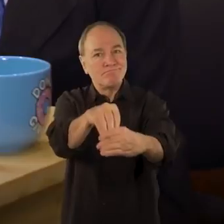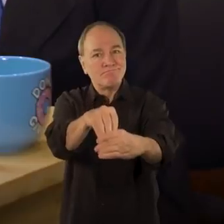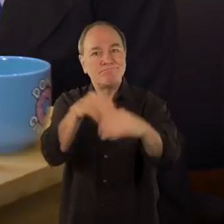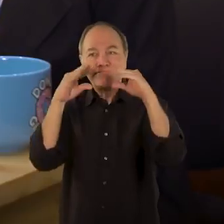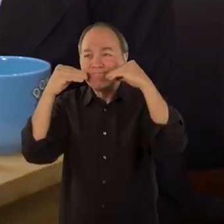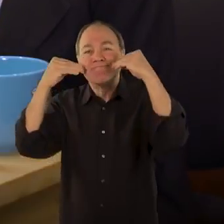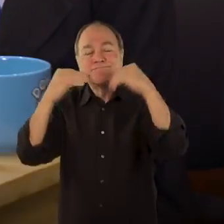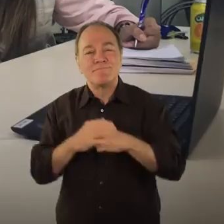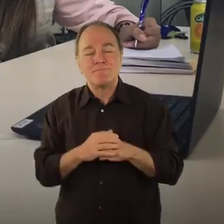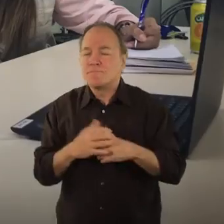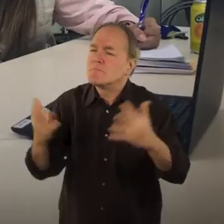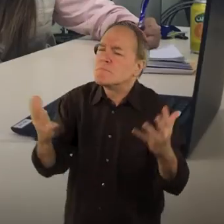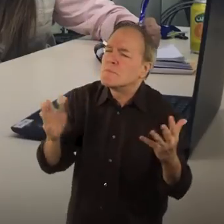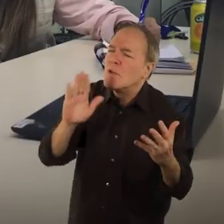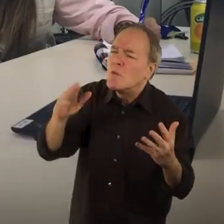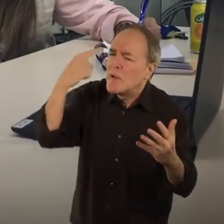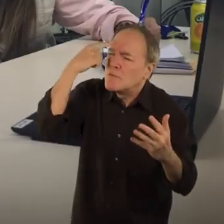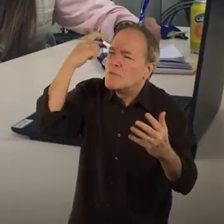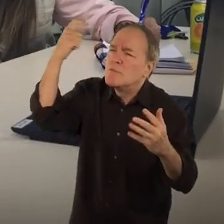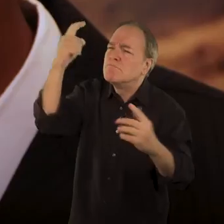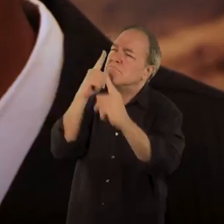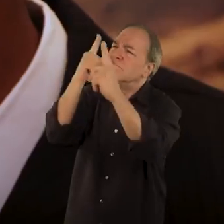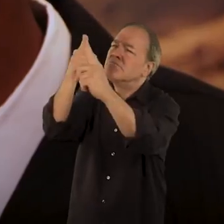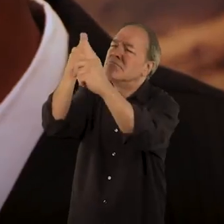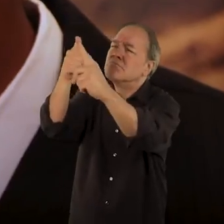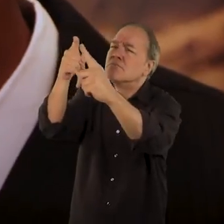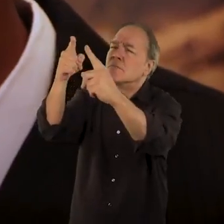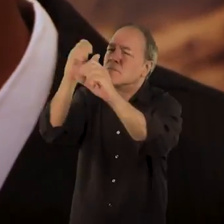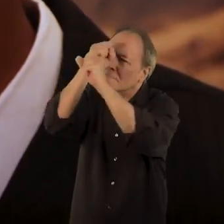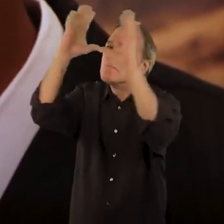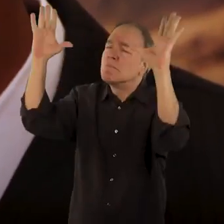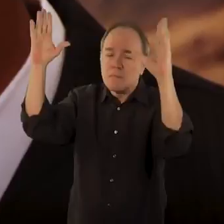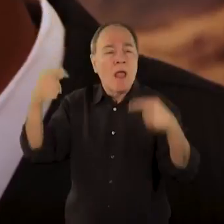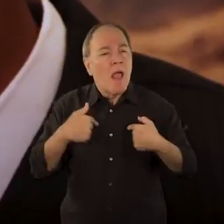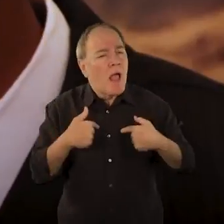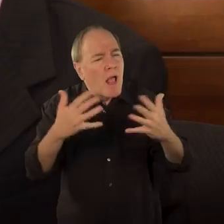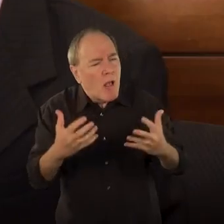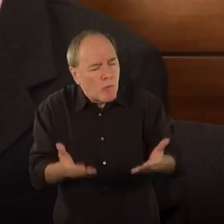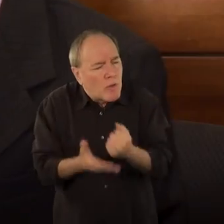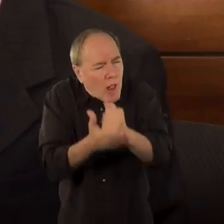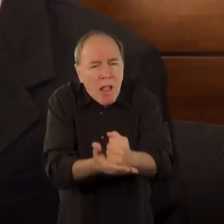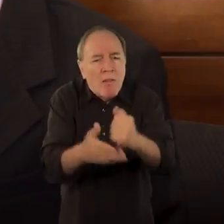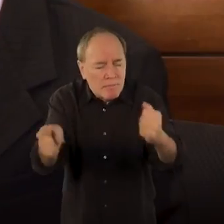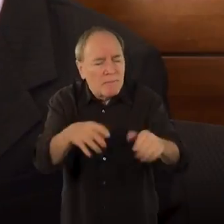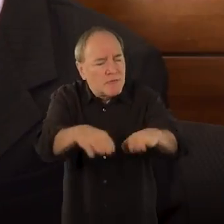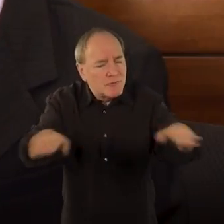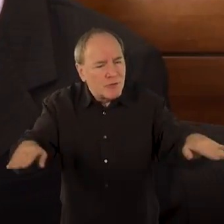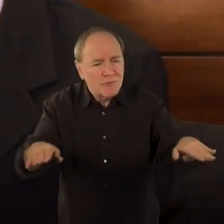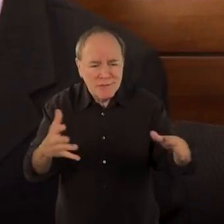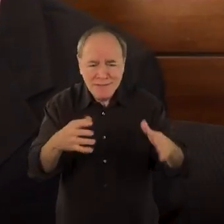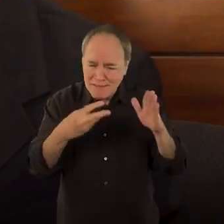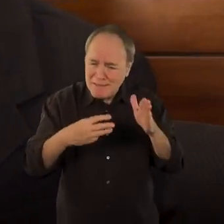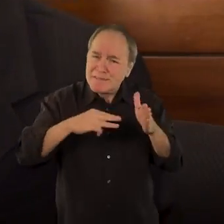What are your dreams? Saja responds, to help children and to rebuild our country. You guys are really